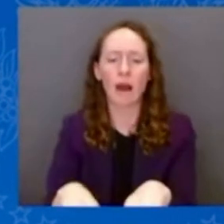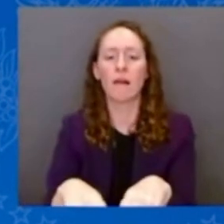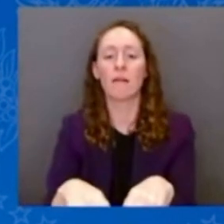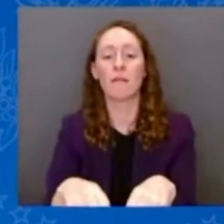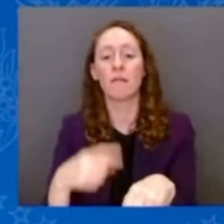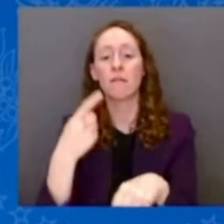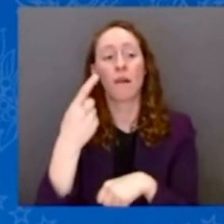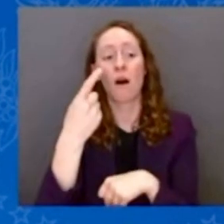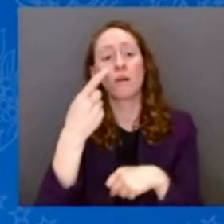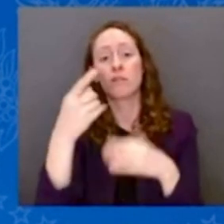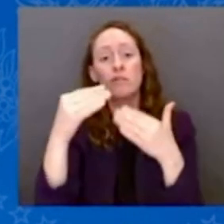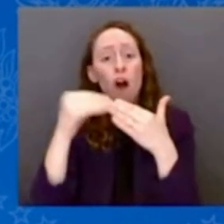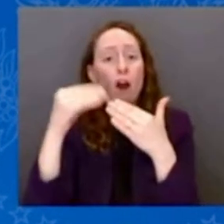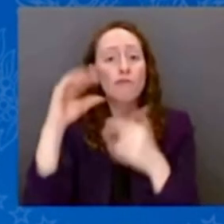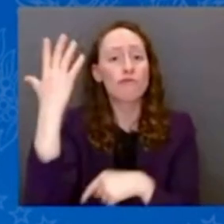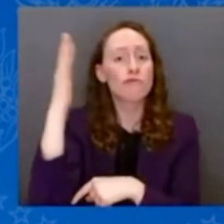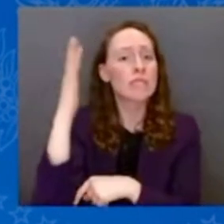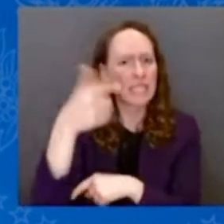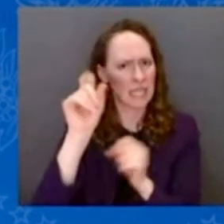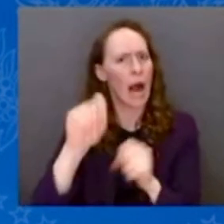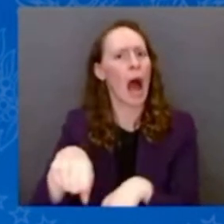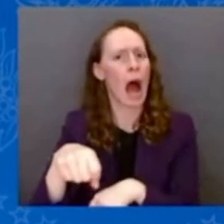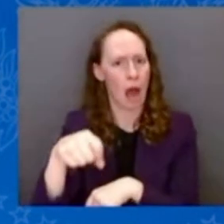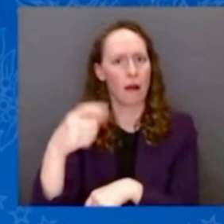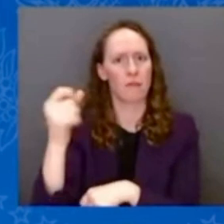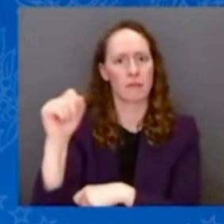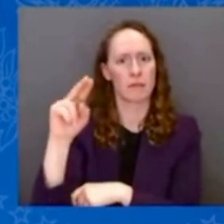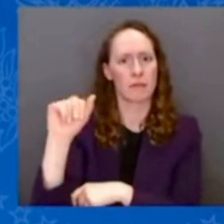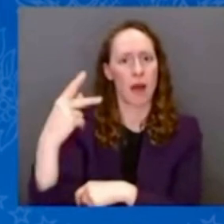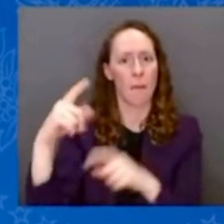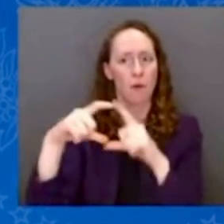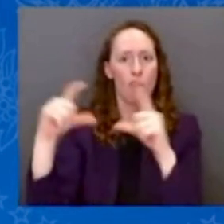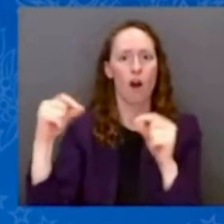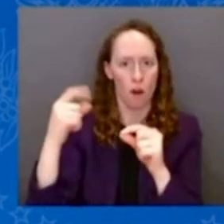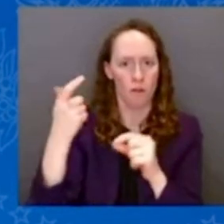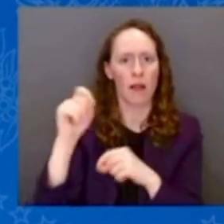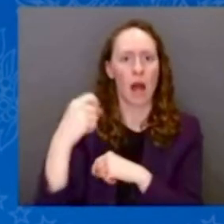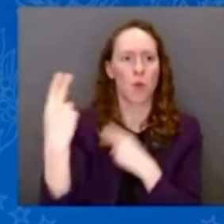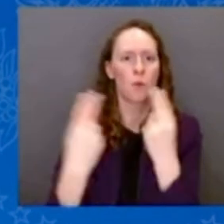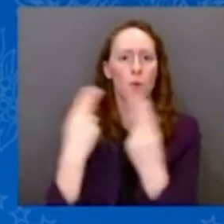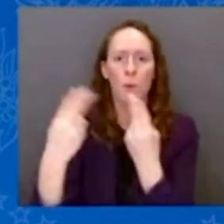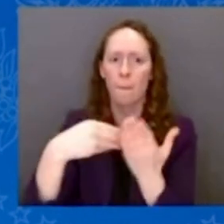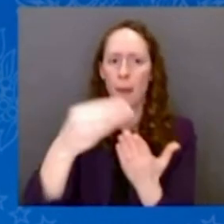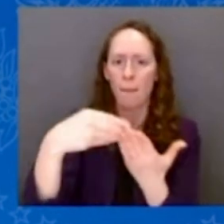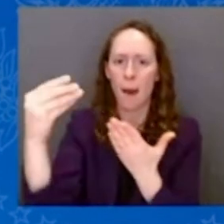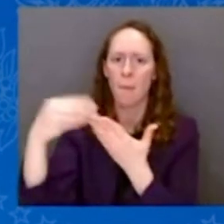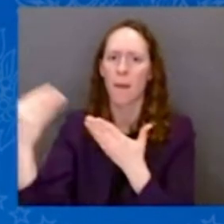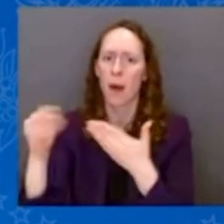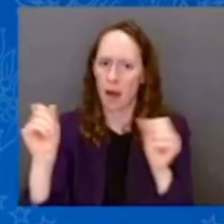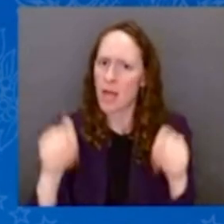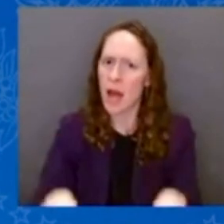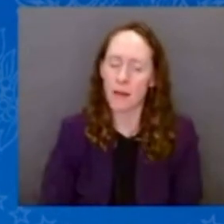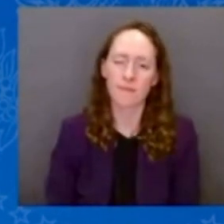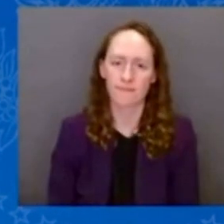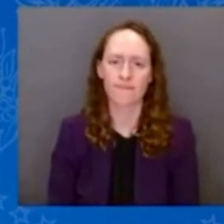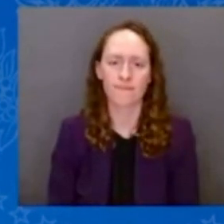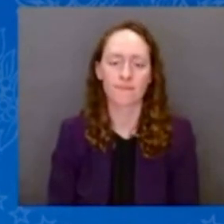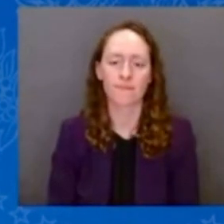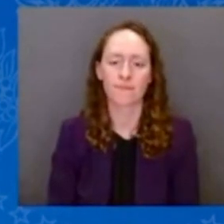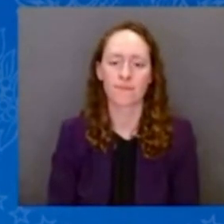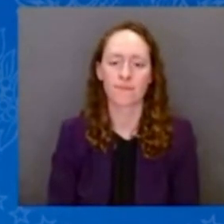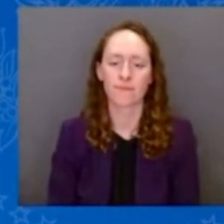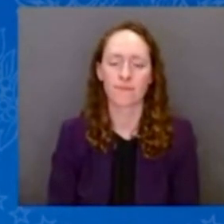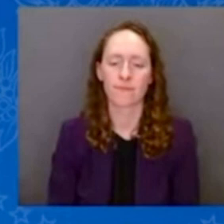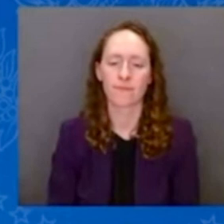money and those SNAP material to get meals you need. Secretary of Housing and Urban Development, Marsha Fudge is here,